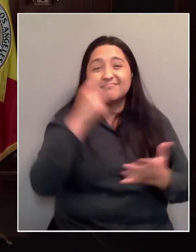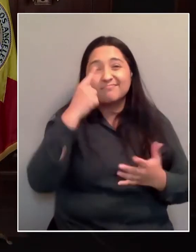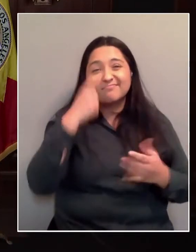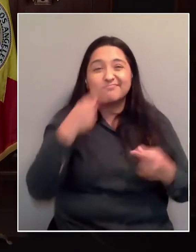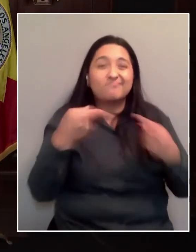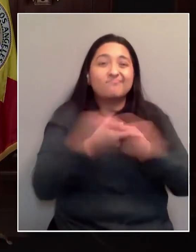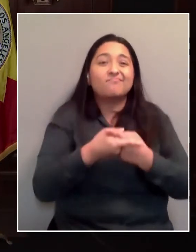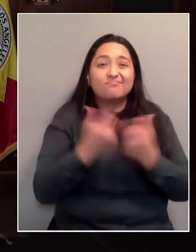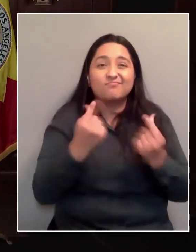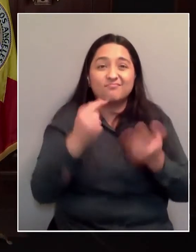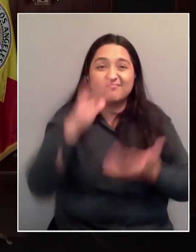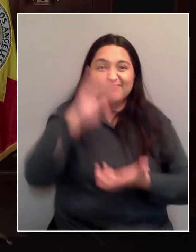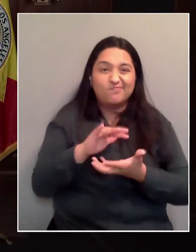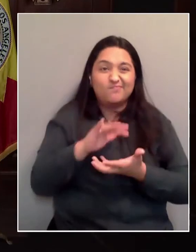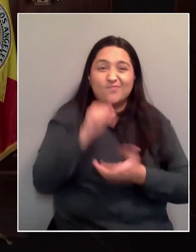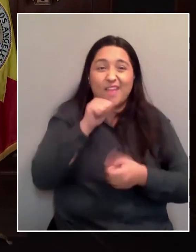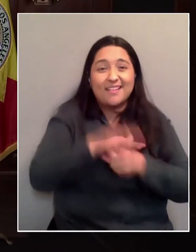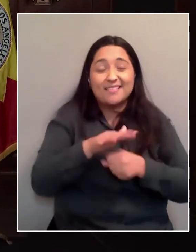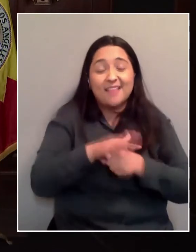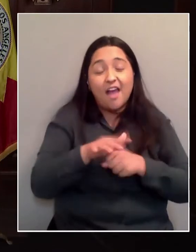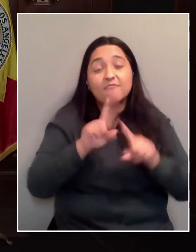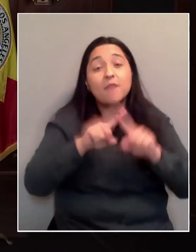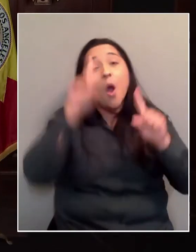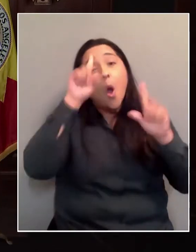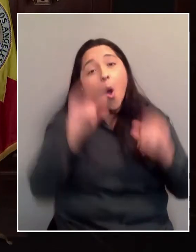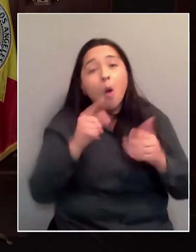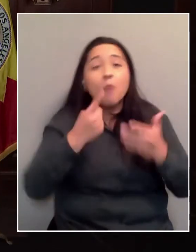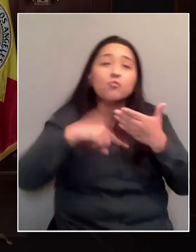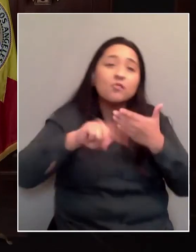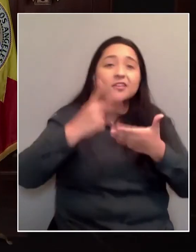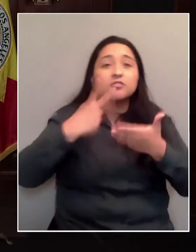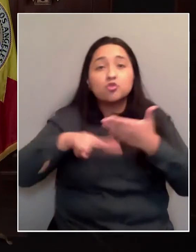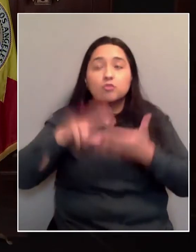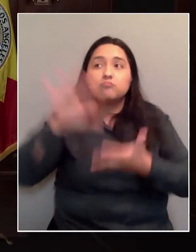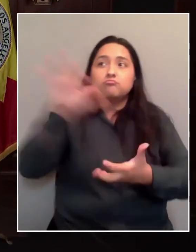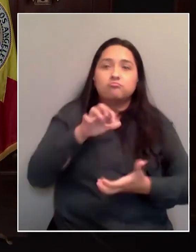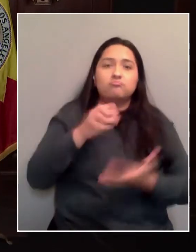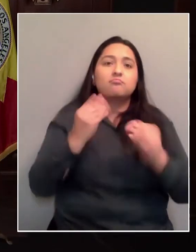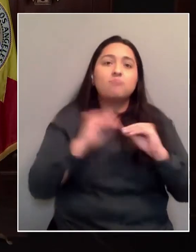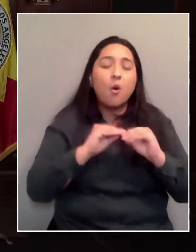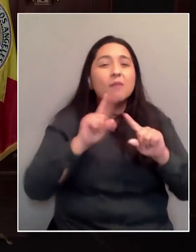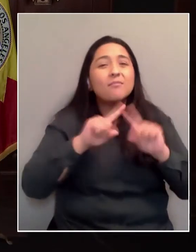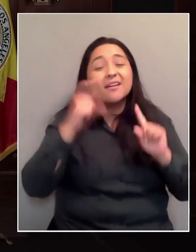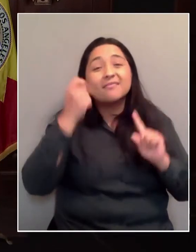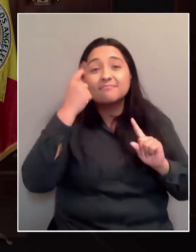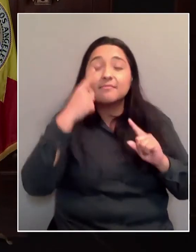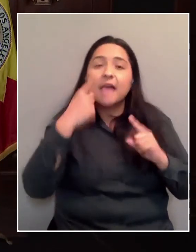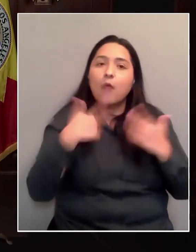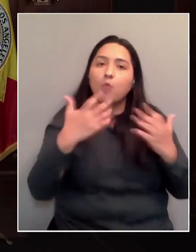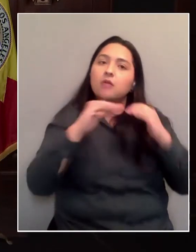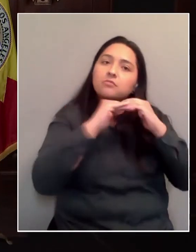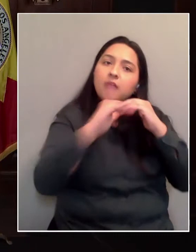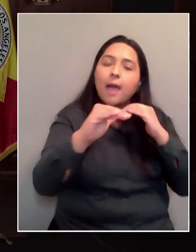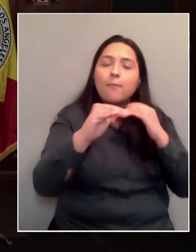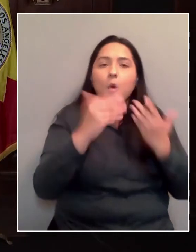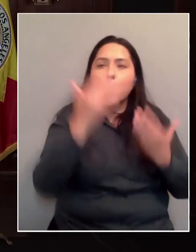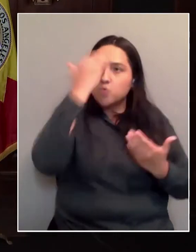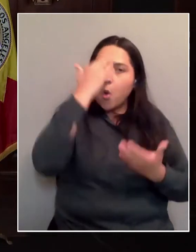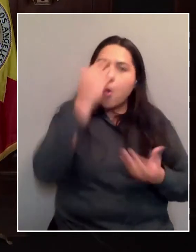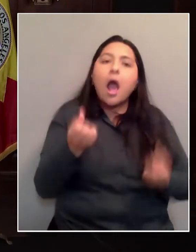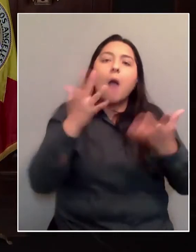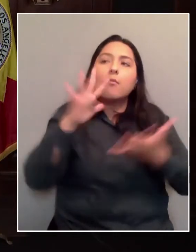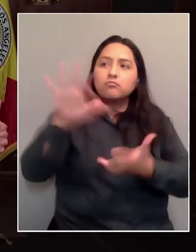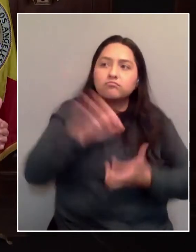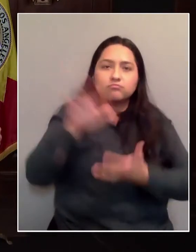we will get plenty of more supply in. But I want to know not week to week, not day to day. I'd really love for us to be able to know a month or so out